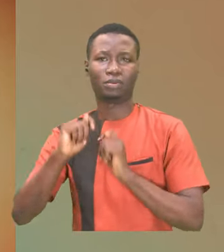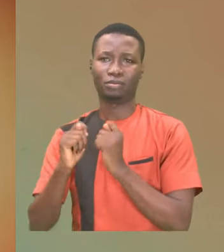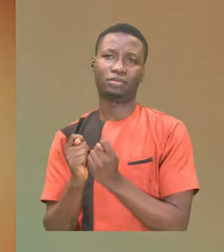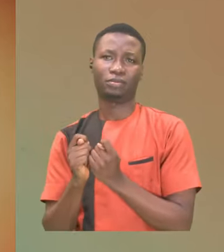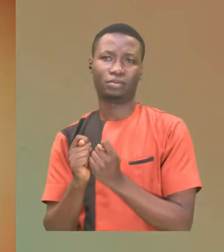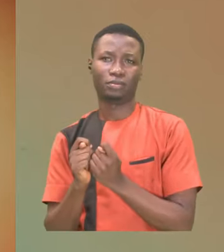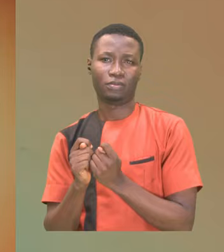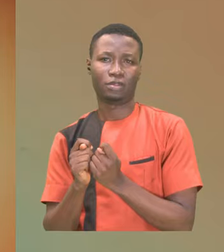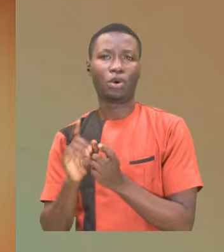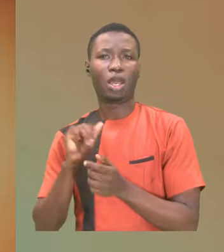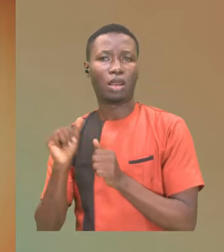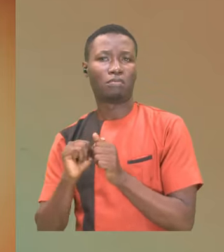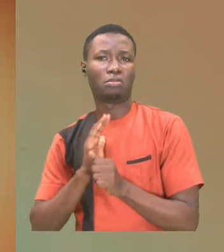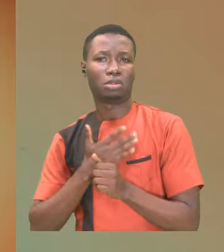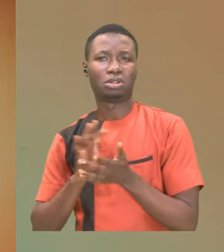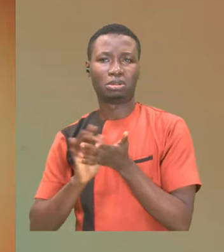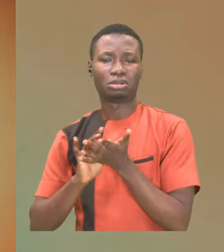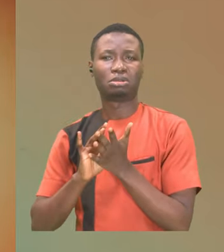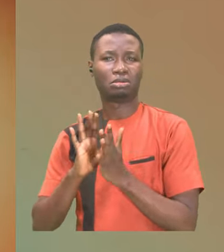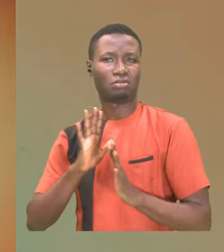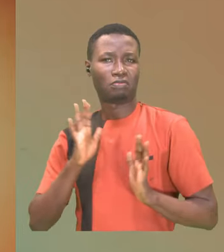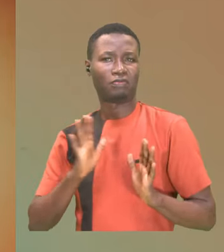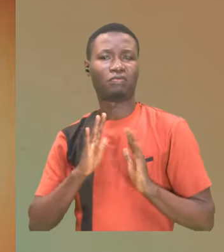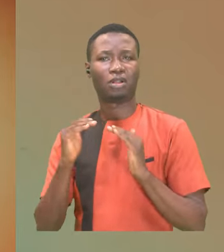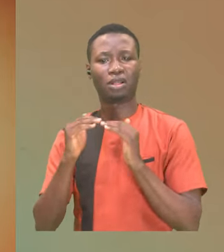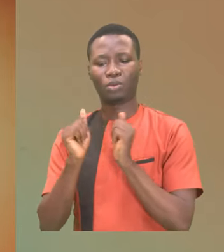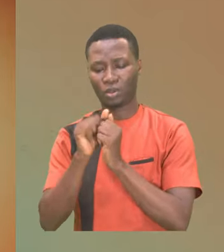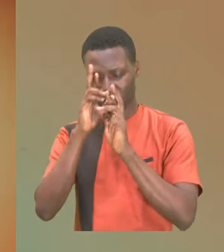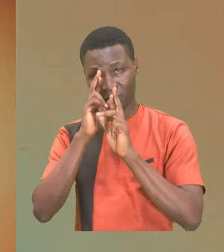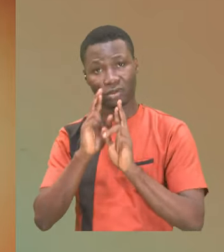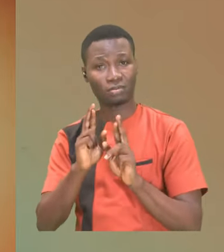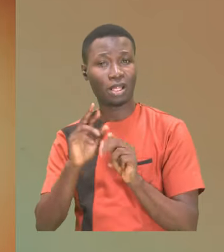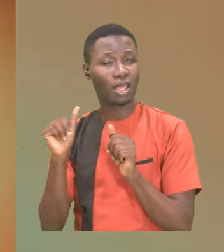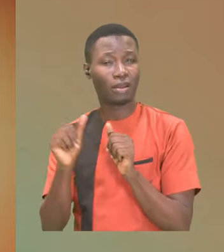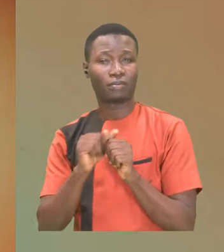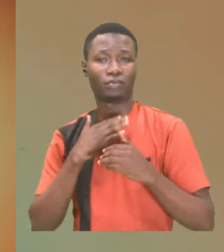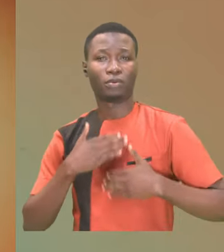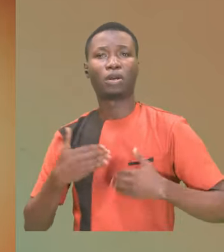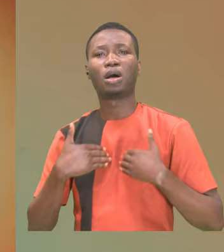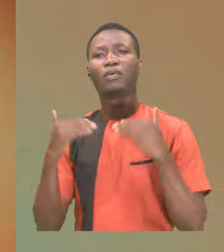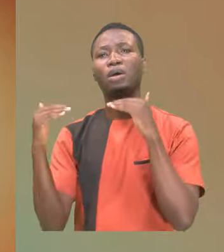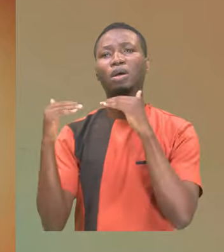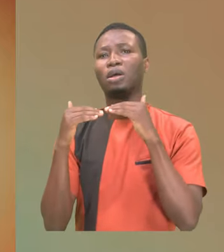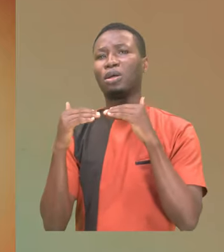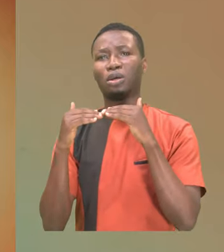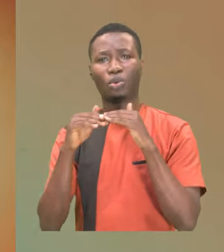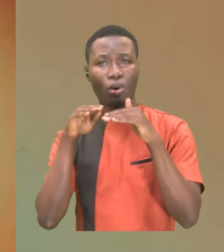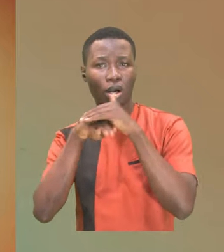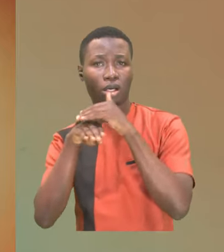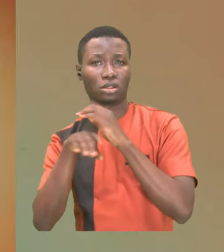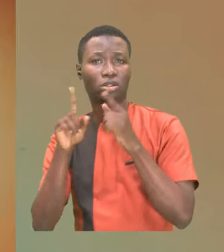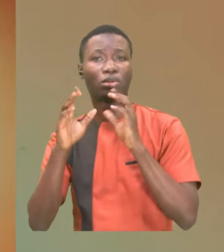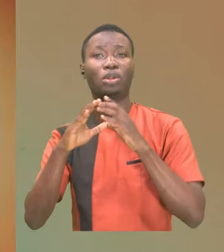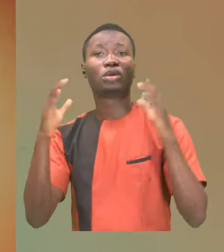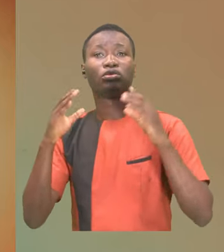Where all are treated fairly, justly, and with respect. Where all are given equal access to the